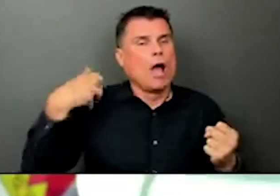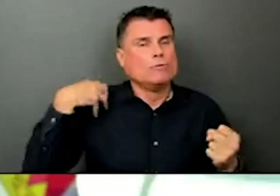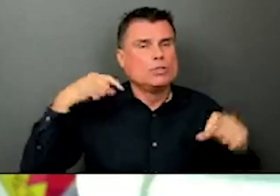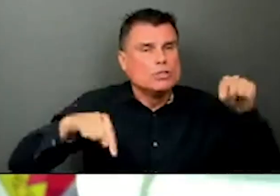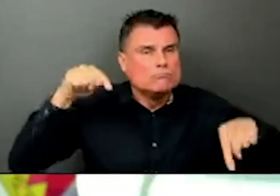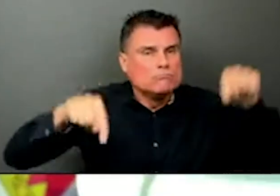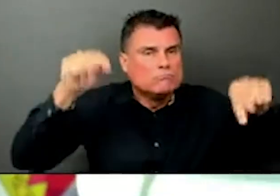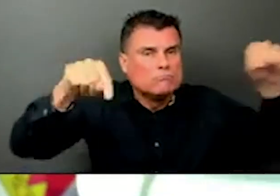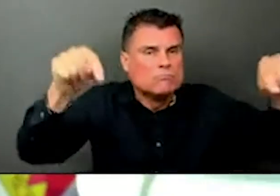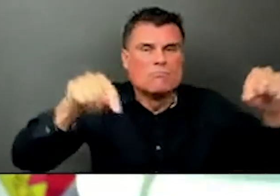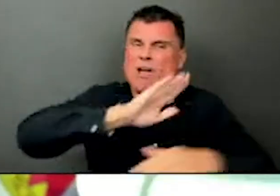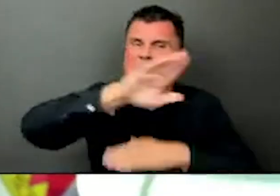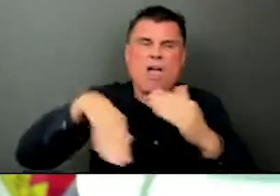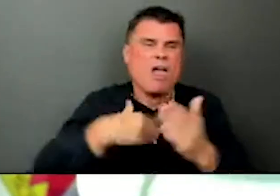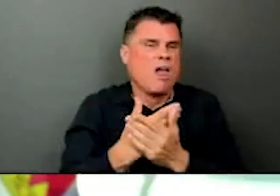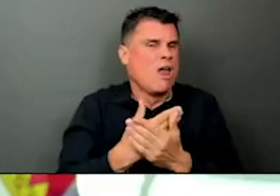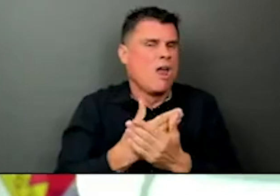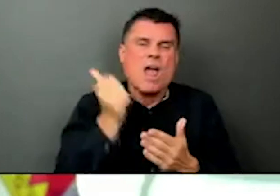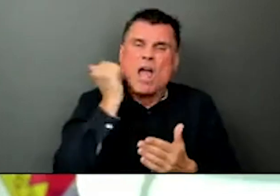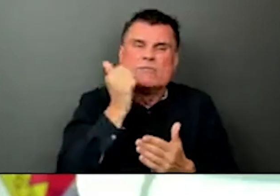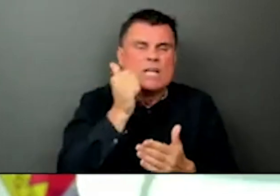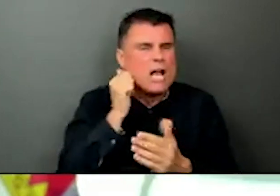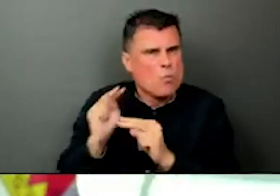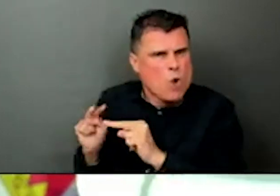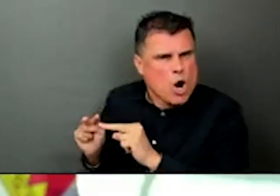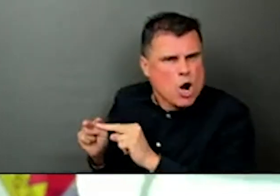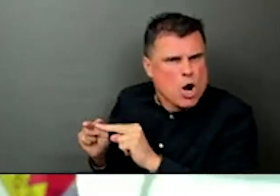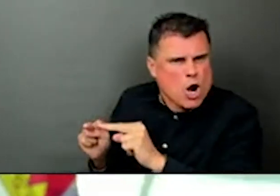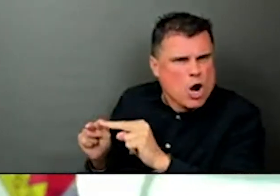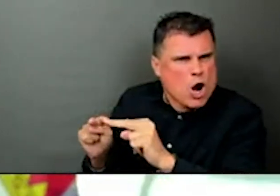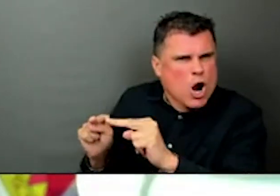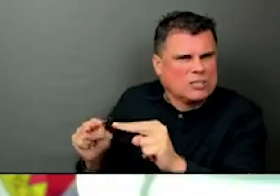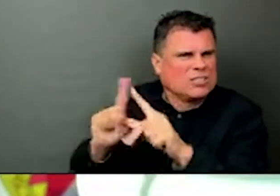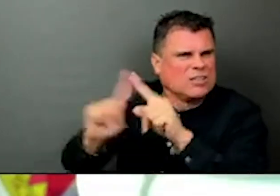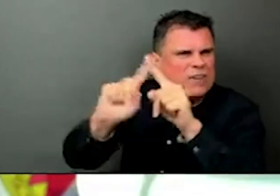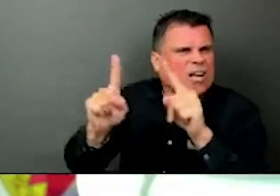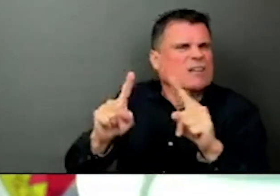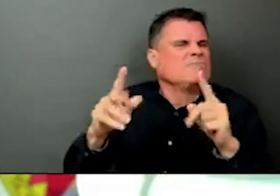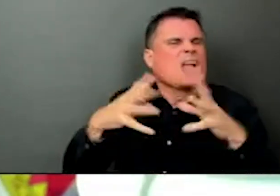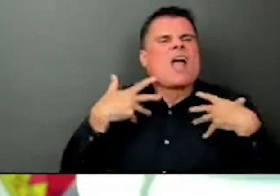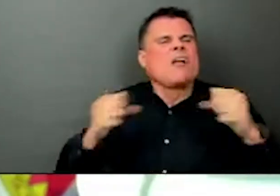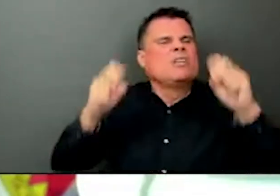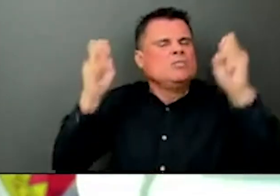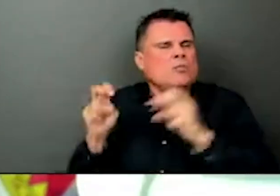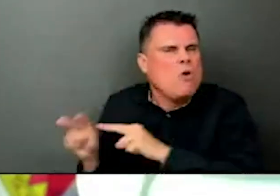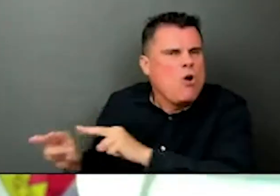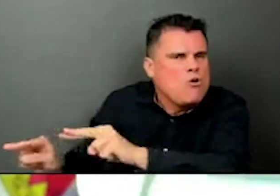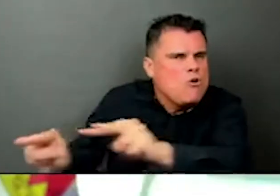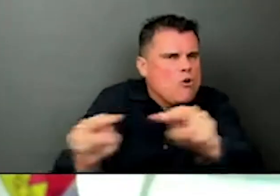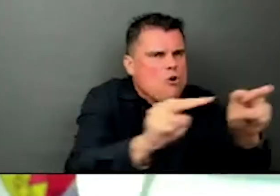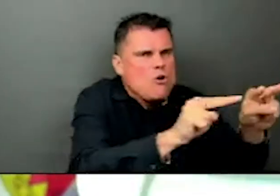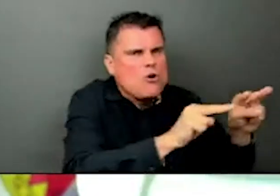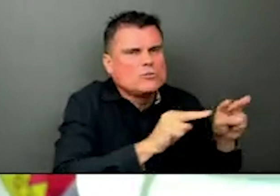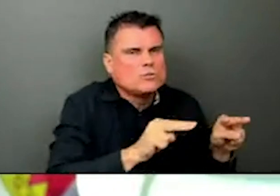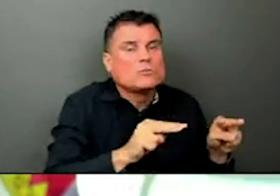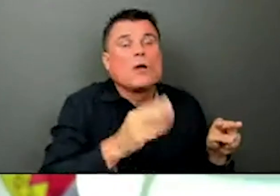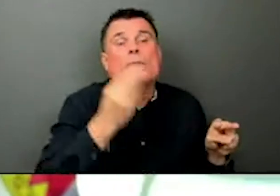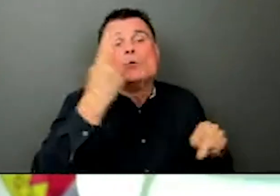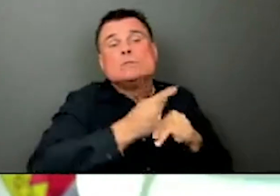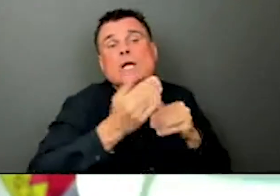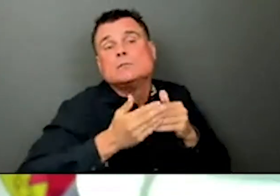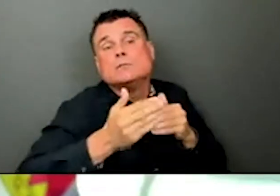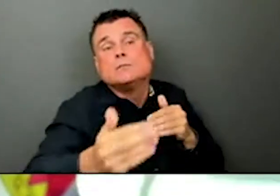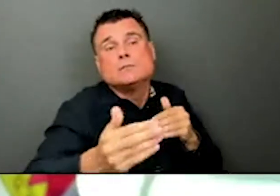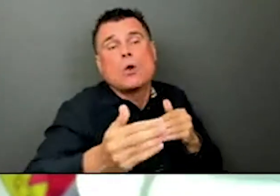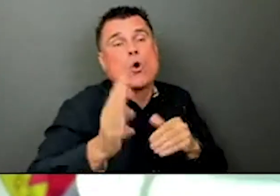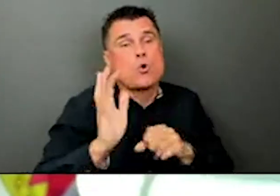-19 will become one of these communicable diseases. The one that is a disease that is effectively and expertly managed